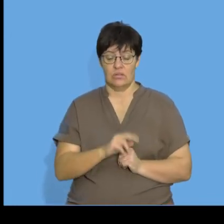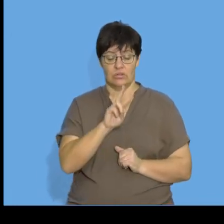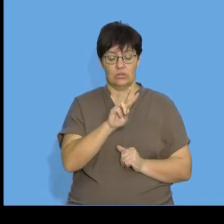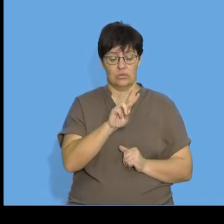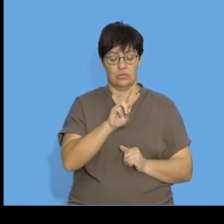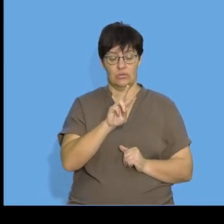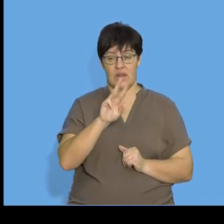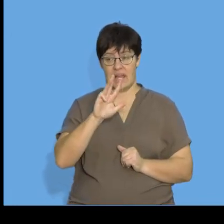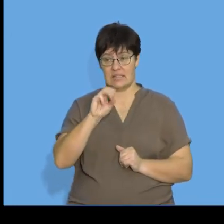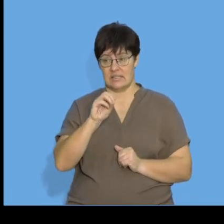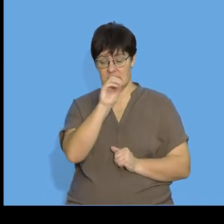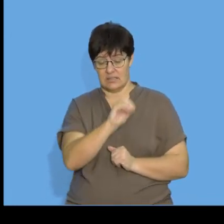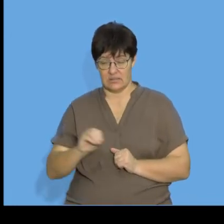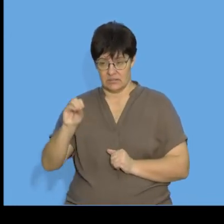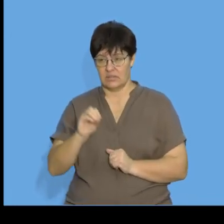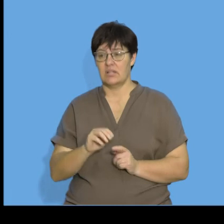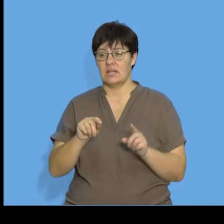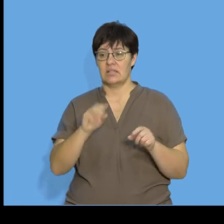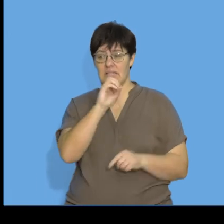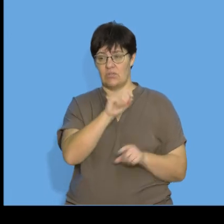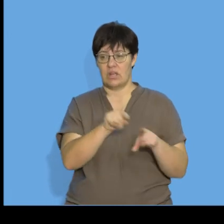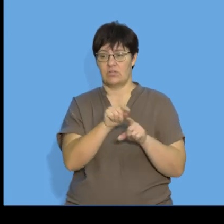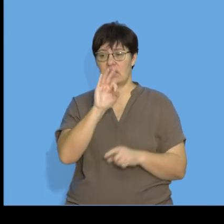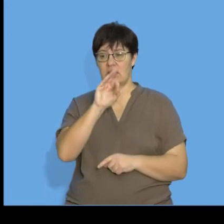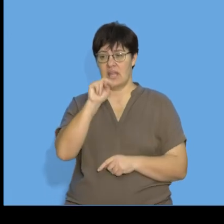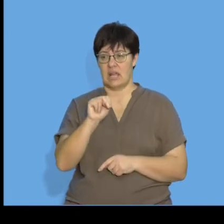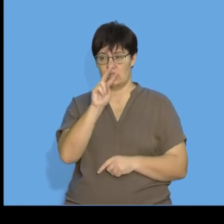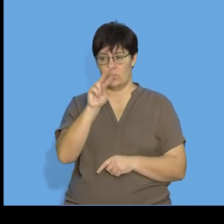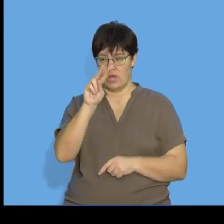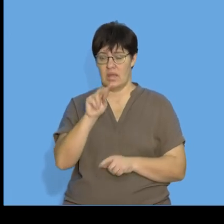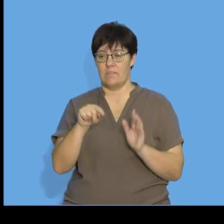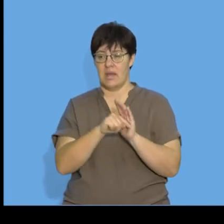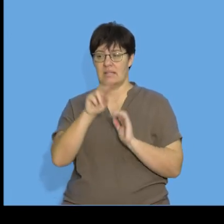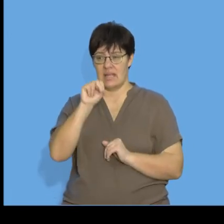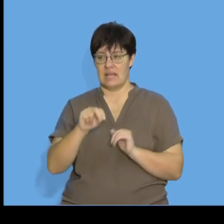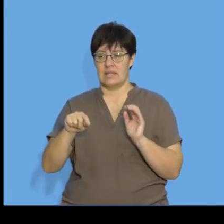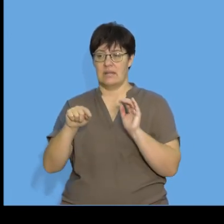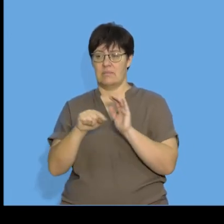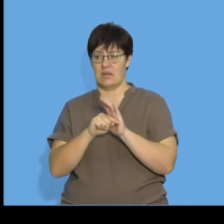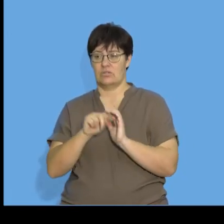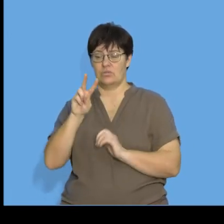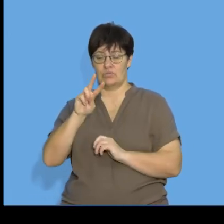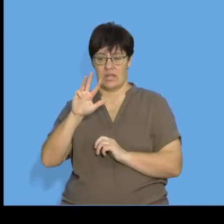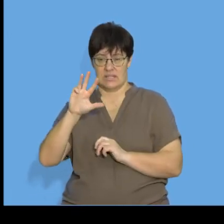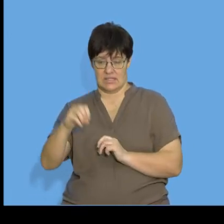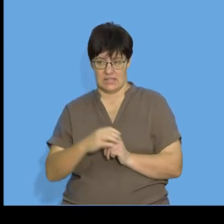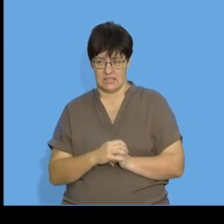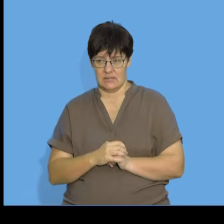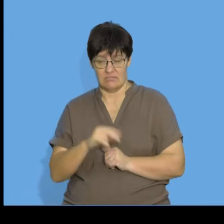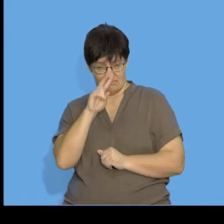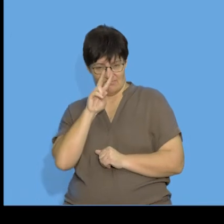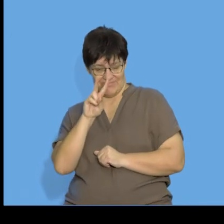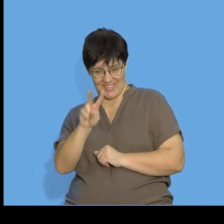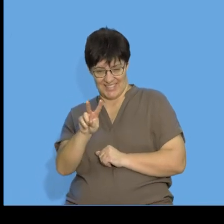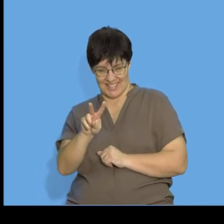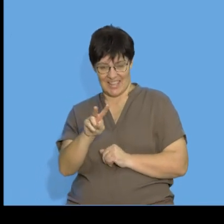290 over so it's going to be 3n squared minus n minus 290 and I